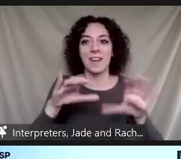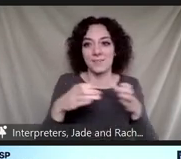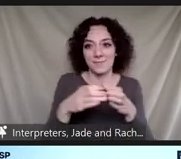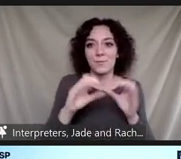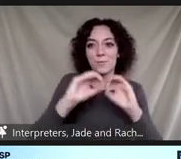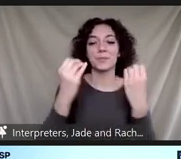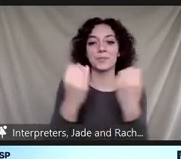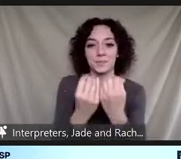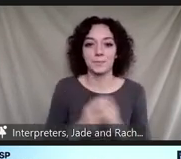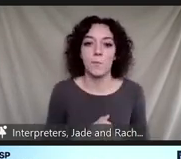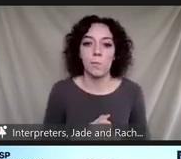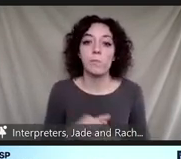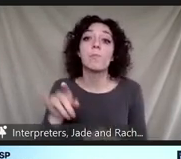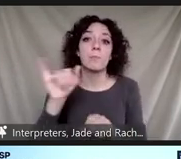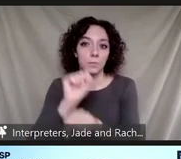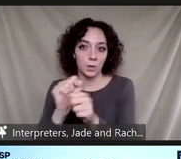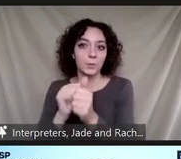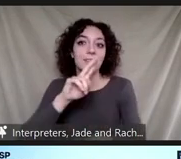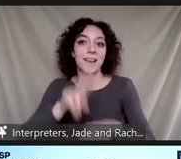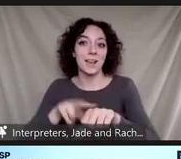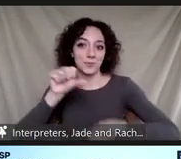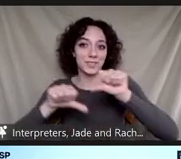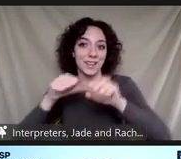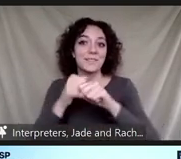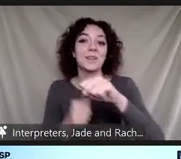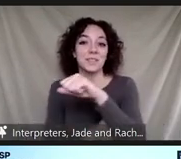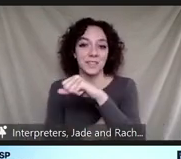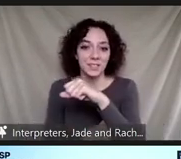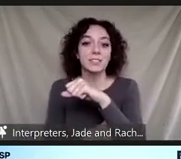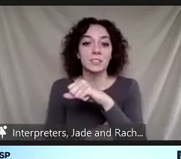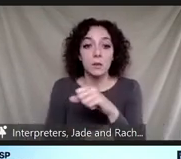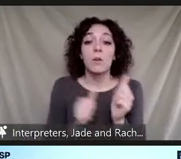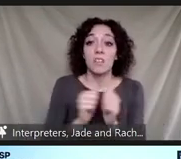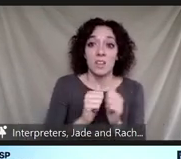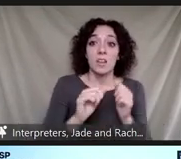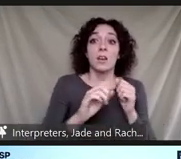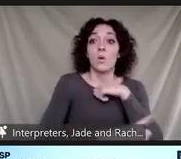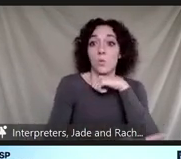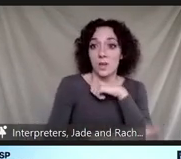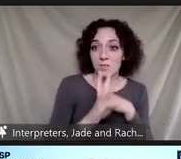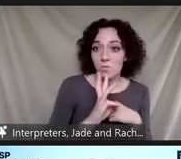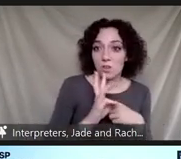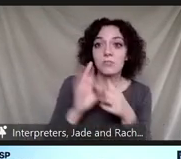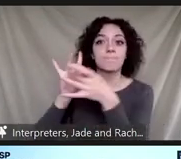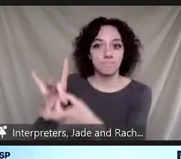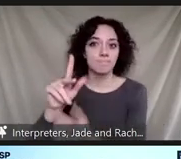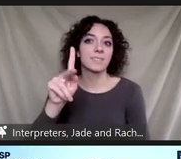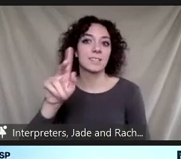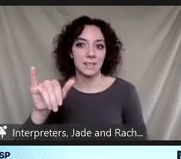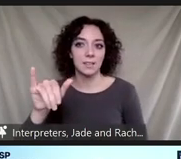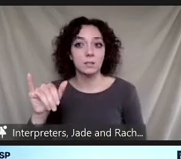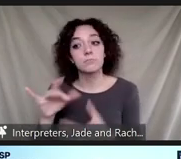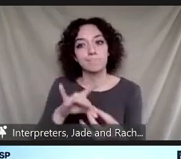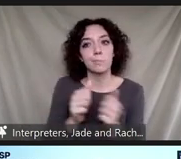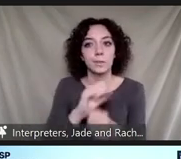from national science foundation as well for wastewater assessment for coronavirus and kentucky or wacky so please join me in